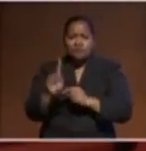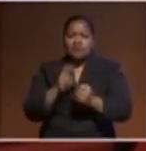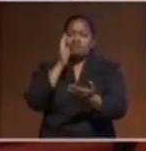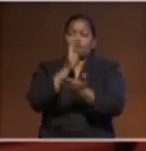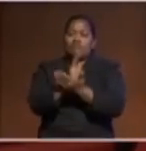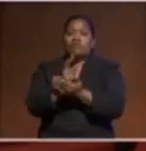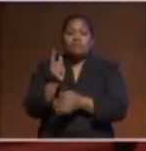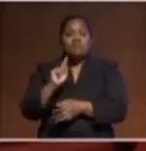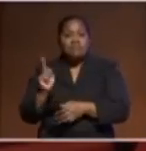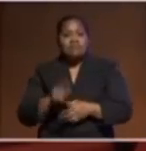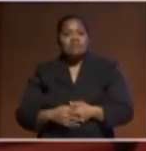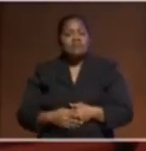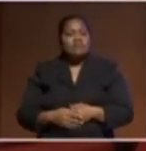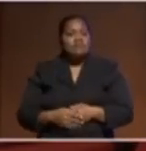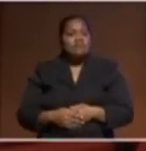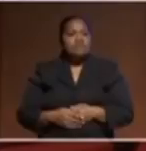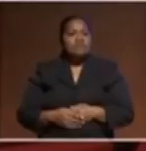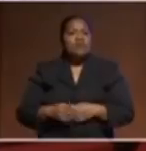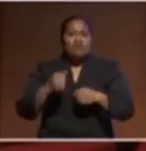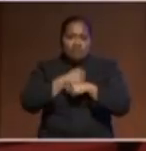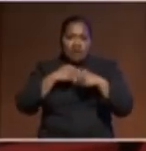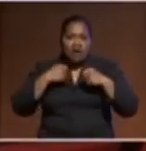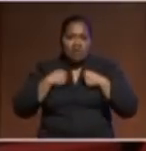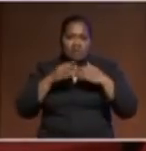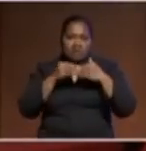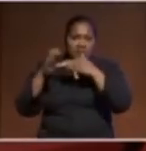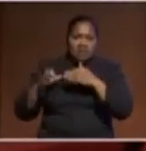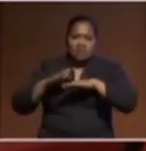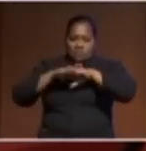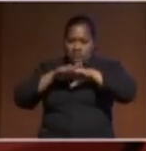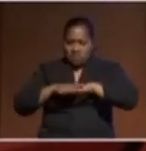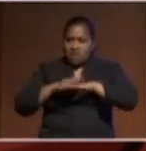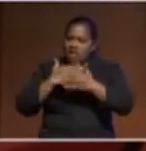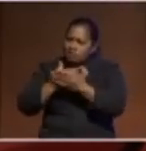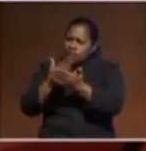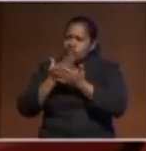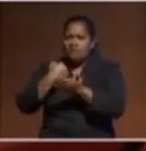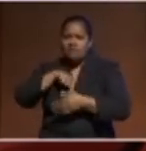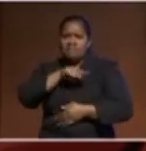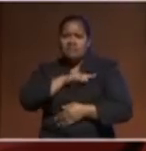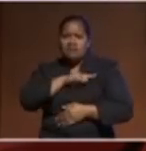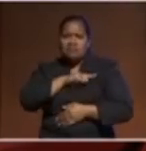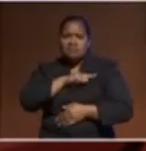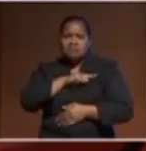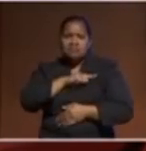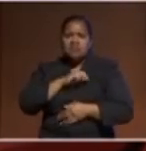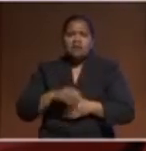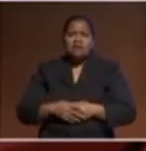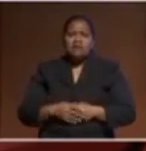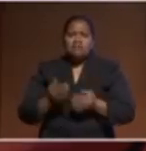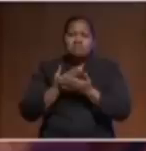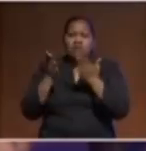invite our leaders to share with us their personal and relationship or relational